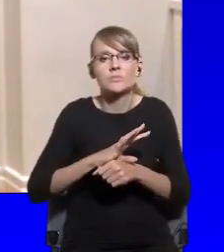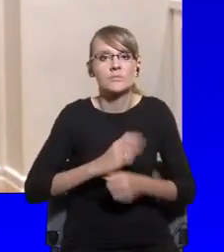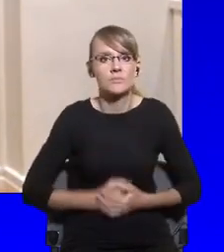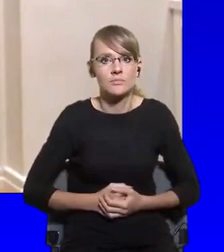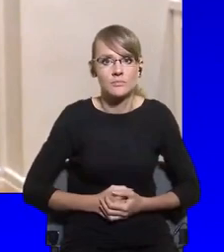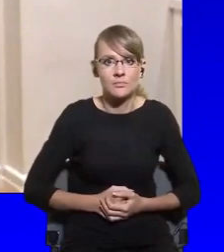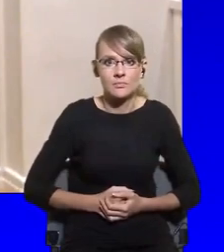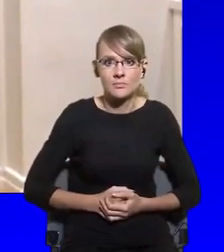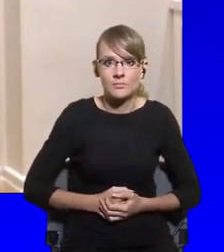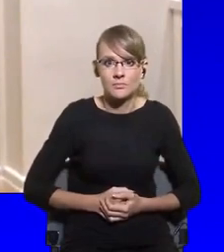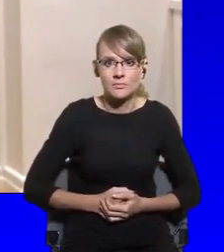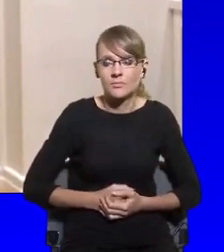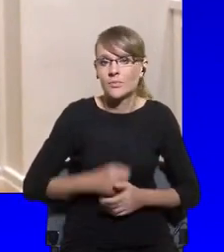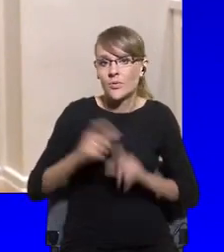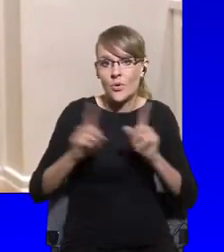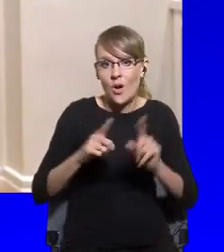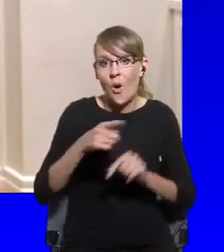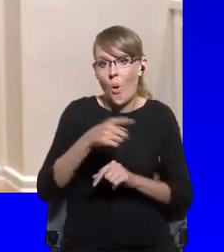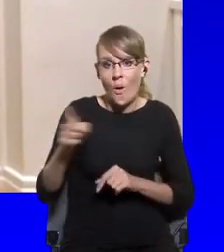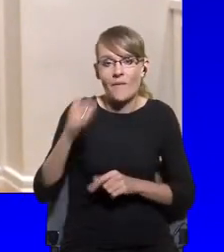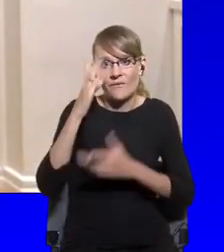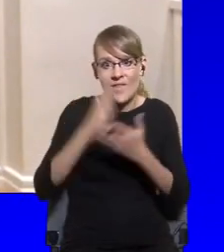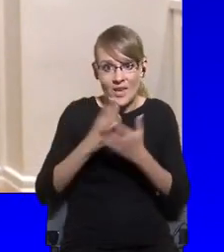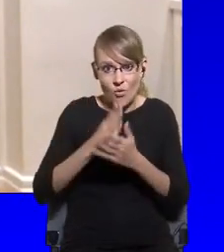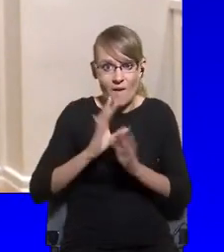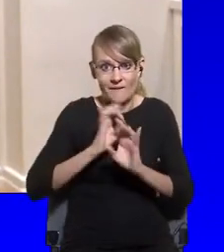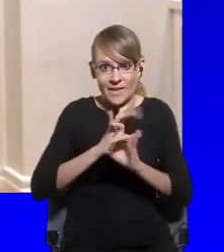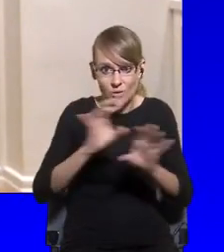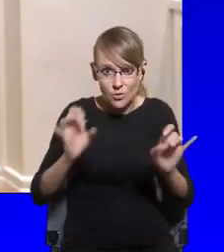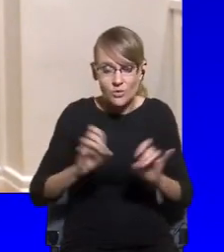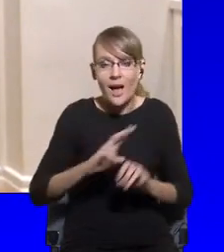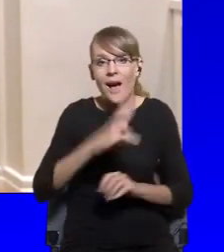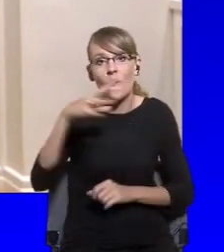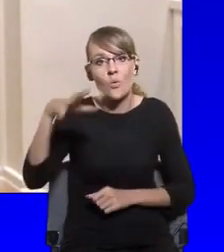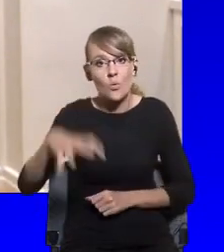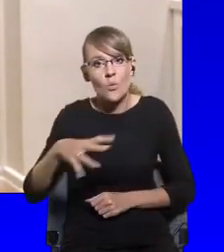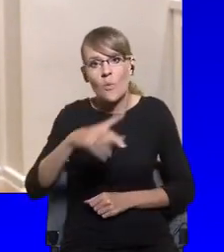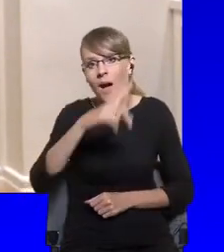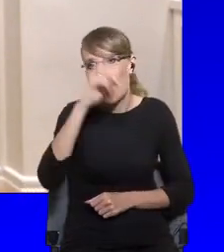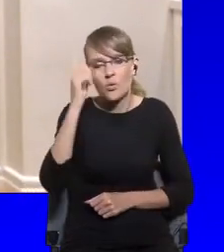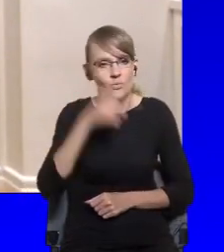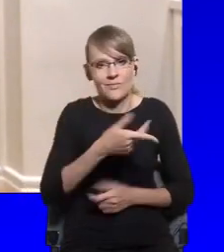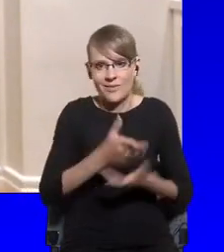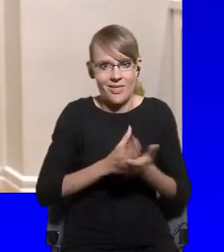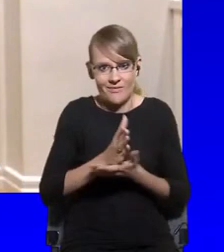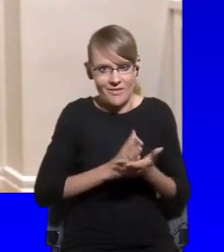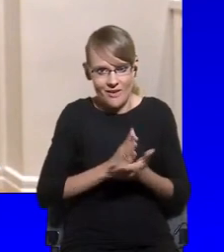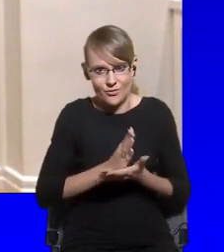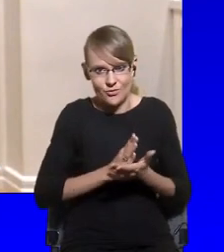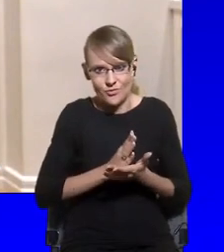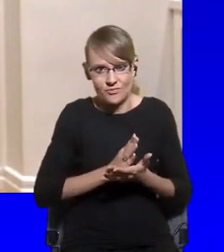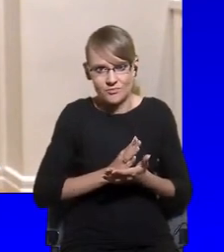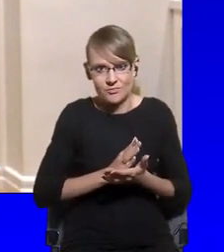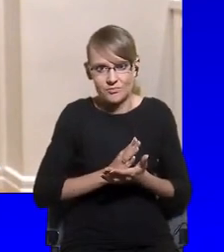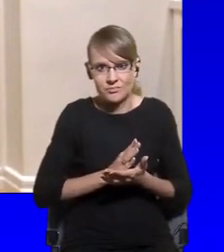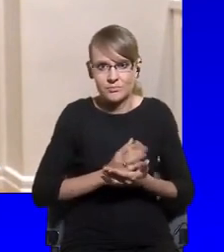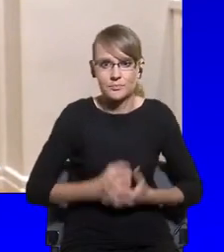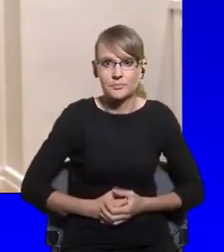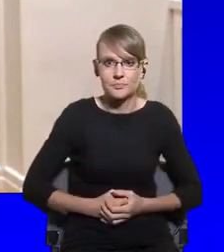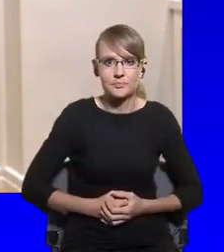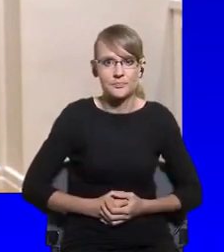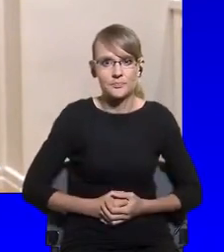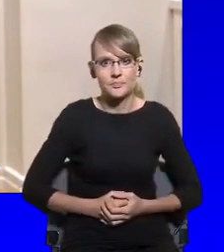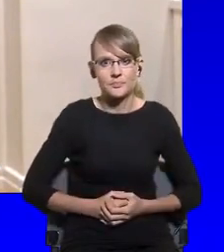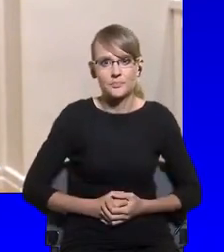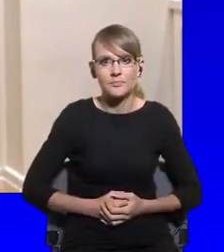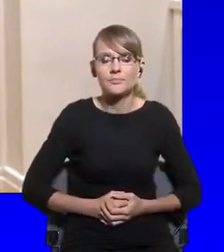who don't believe in the virus. And this kind of separation of realities, this polarization, because it really, this